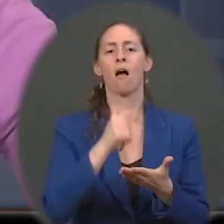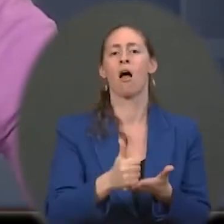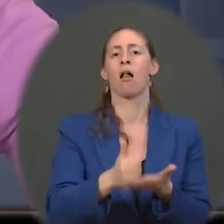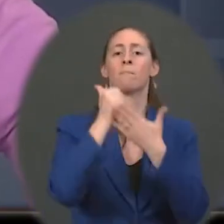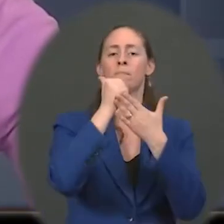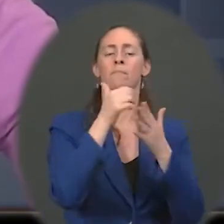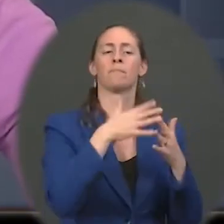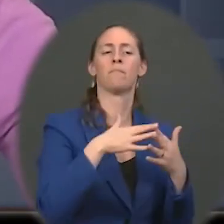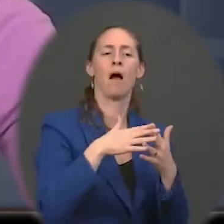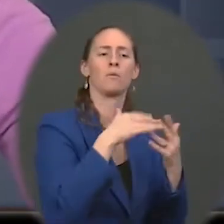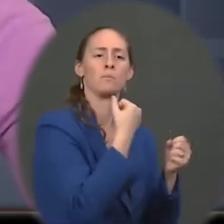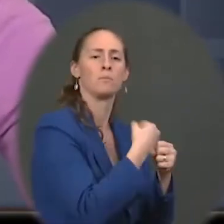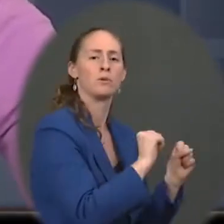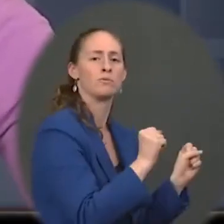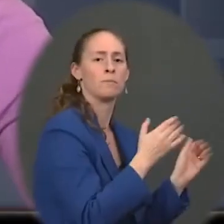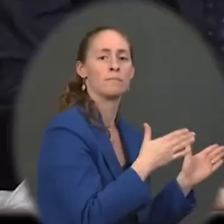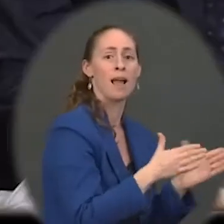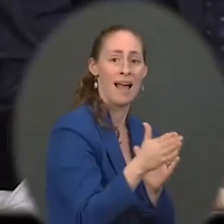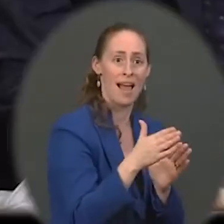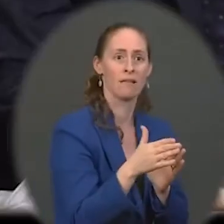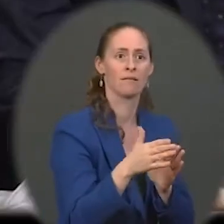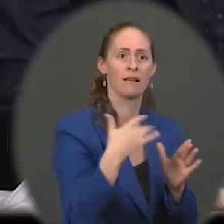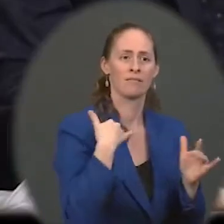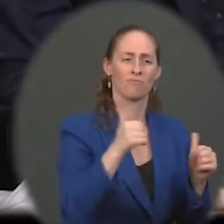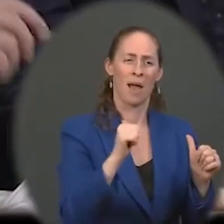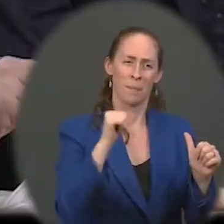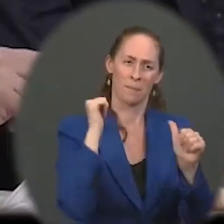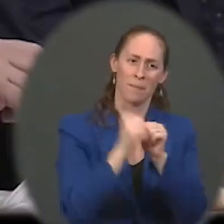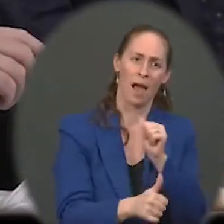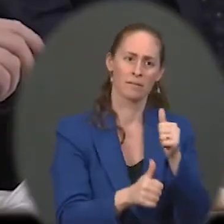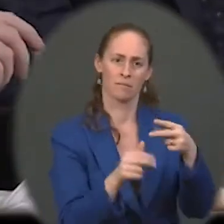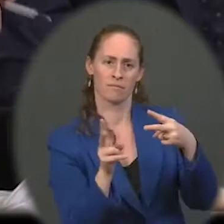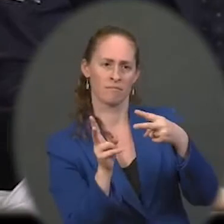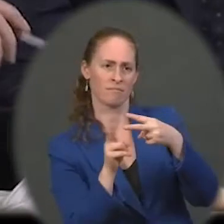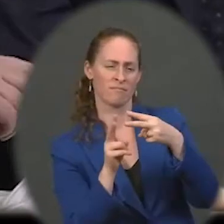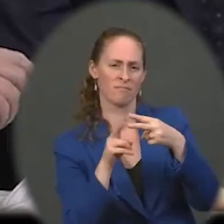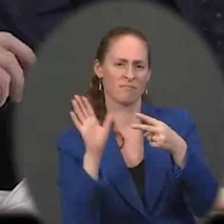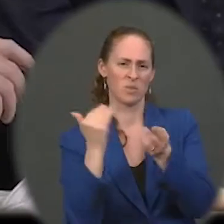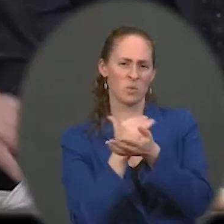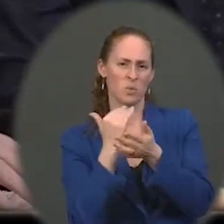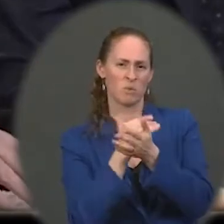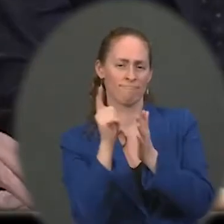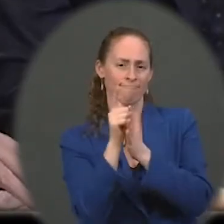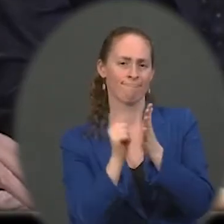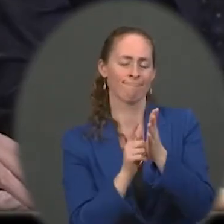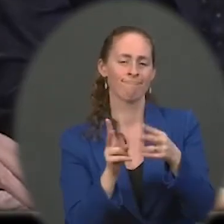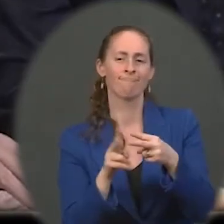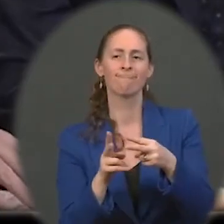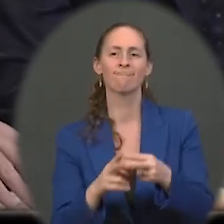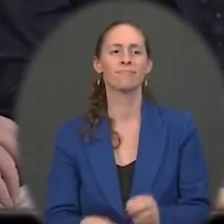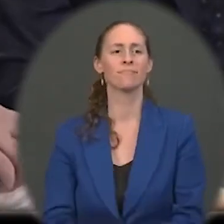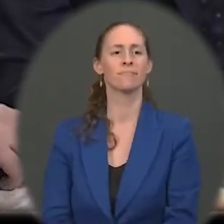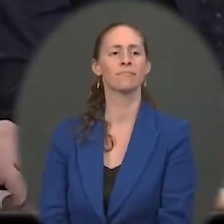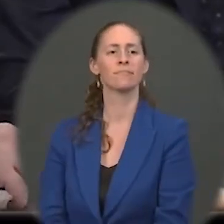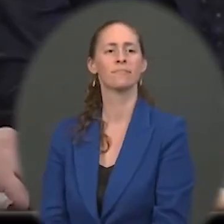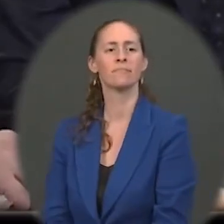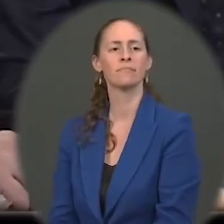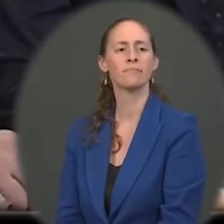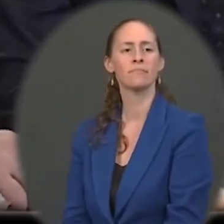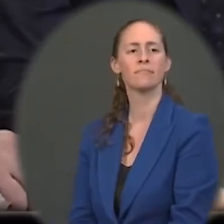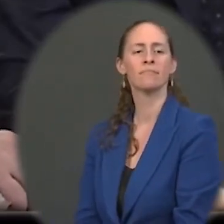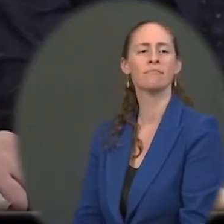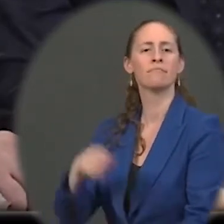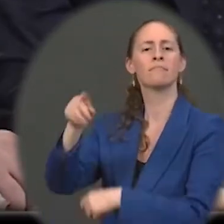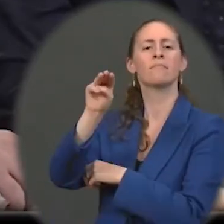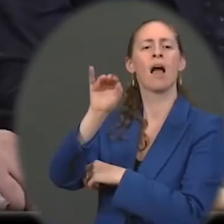President's domestic economic policies. The and to that point, the majority leader or the minority leader in the House, Kevin McCarthy, wrote a letter to the President. He